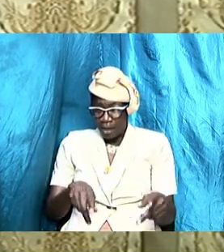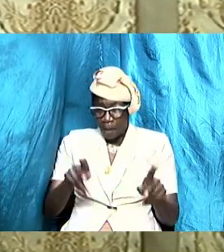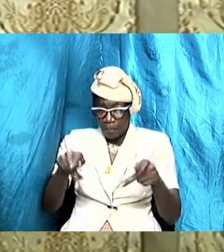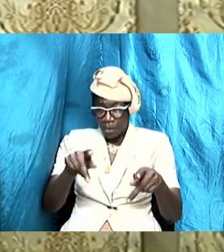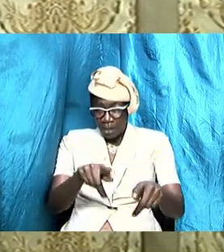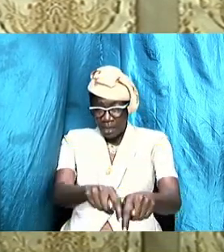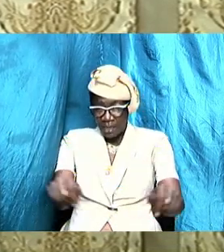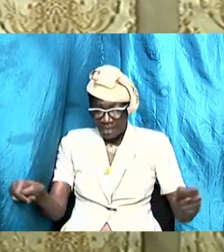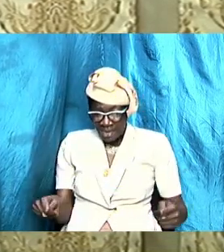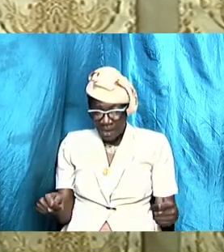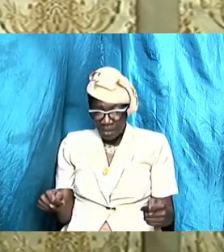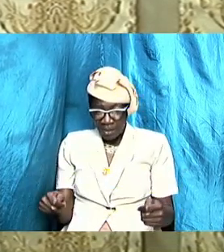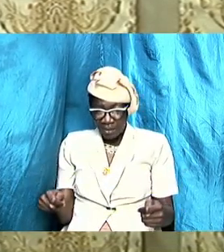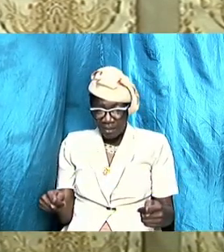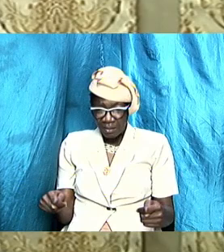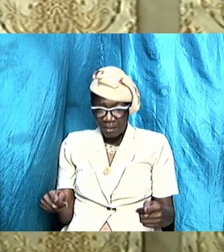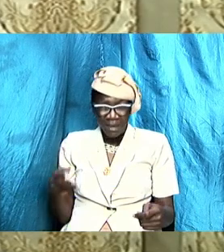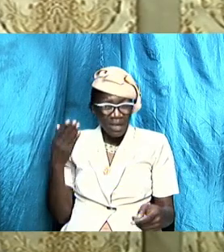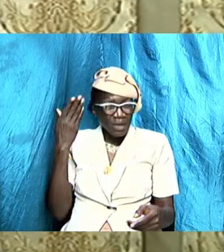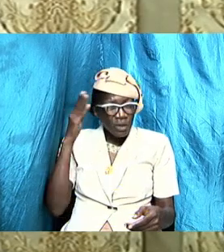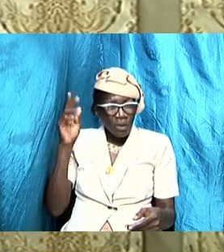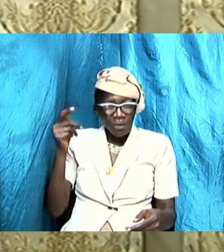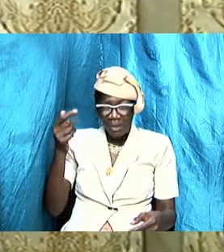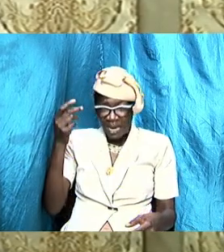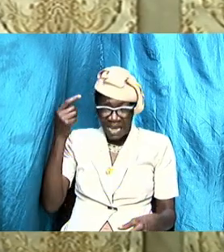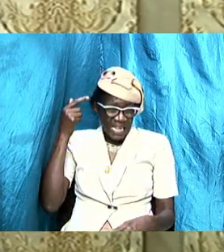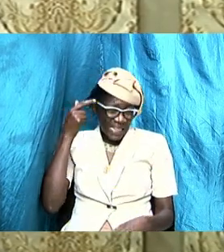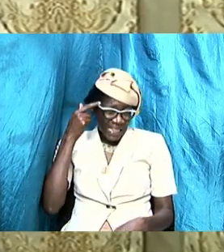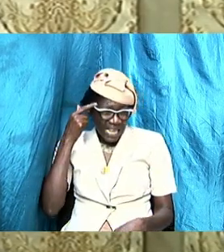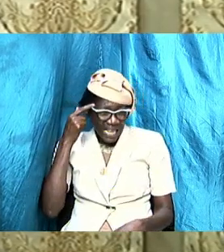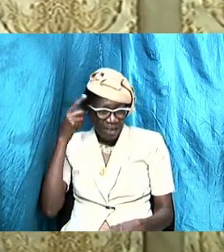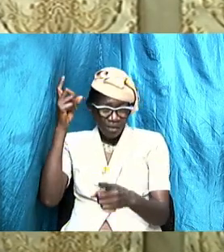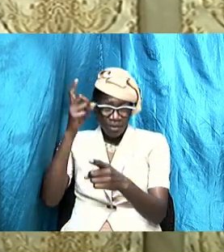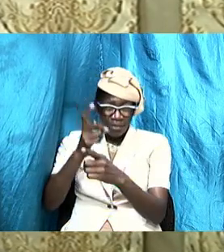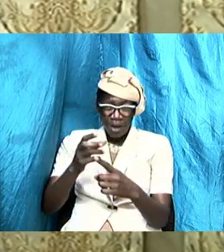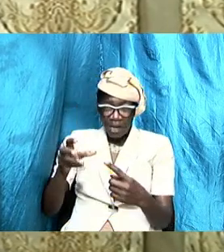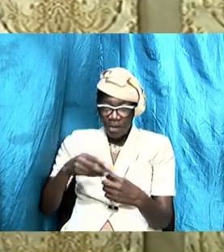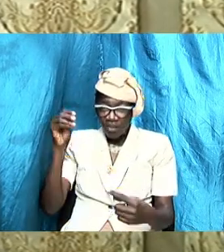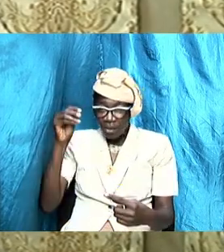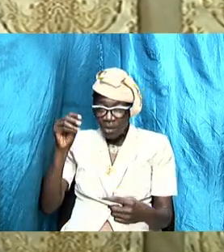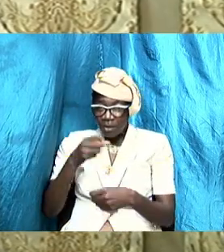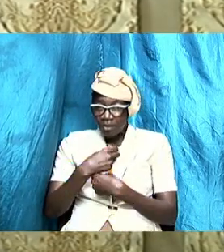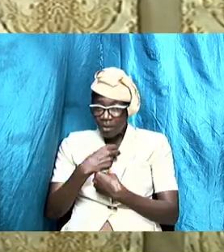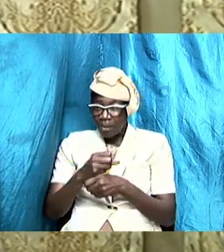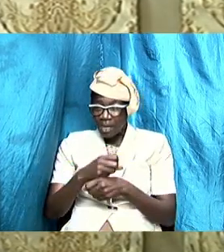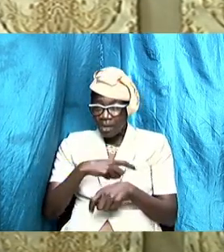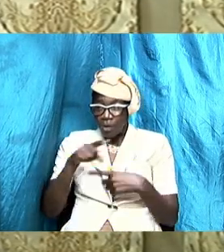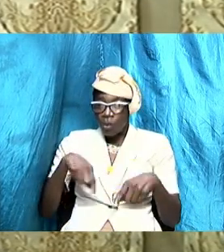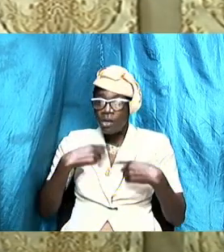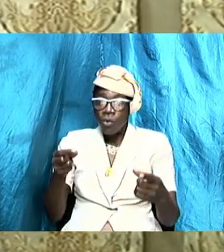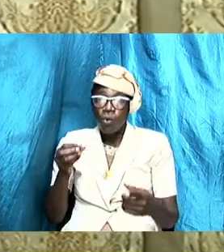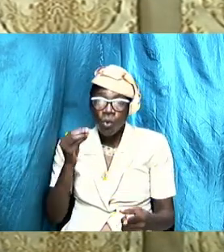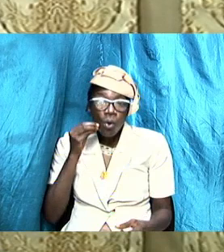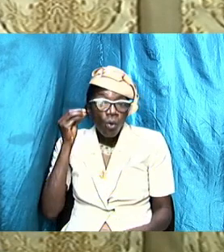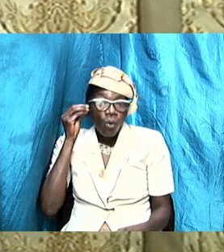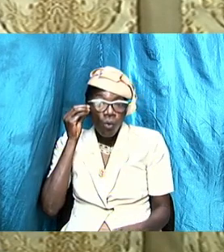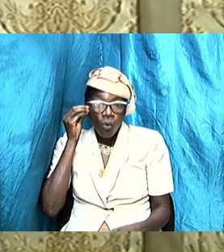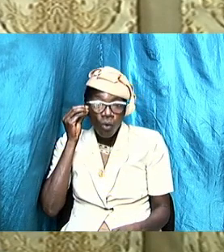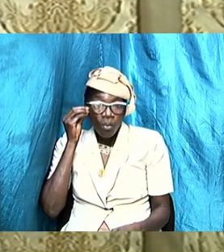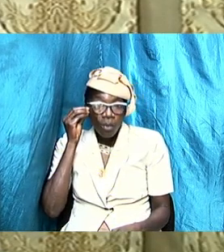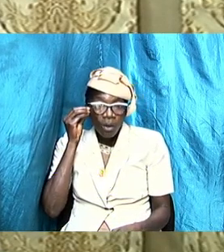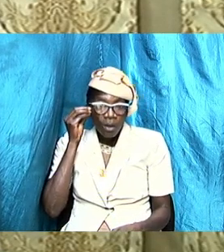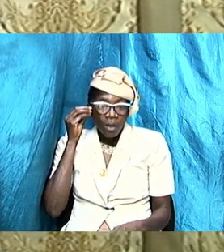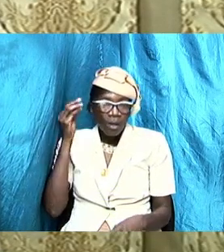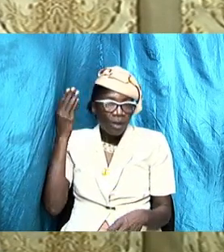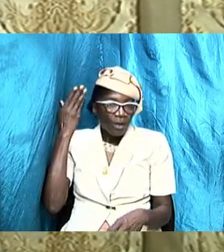this and she's that and I don't think it was the right choice that you make and when you go home you know